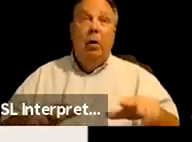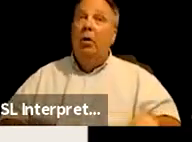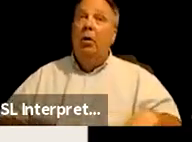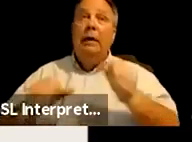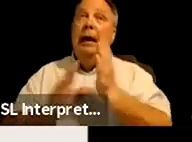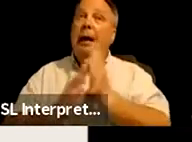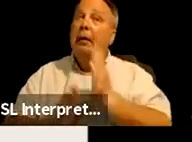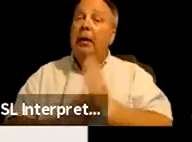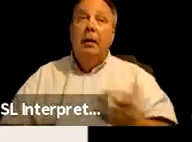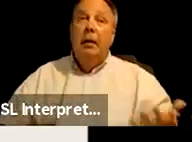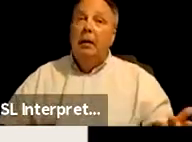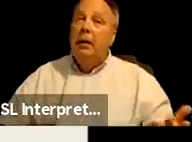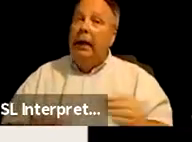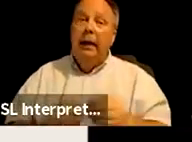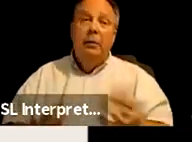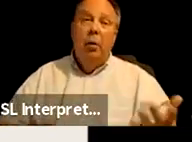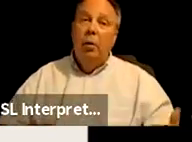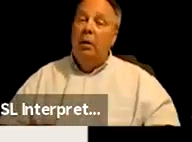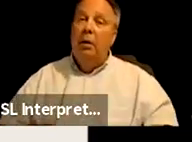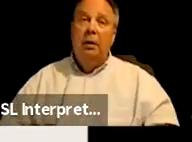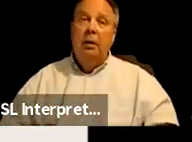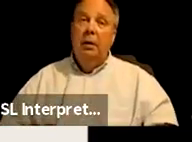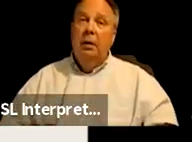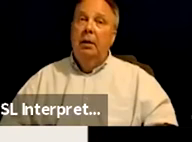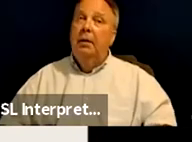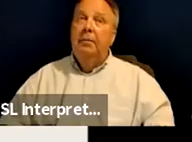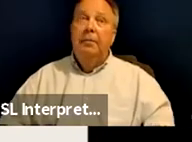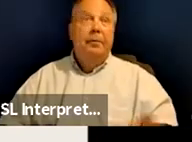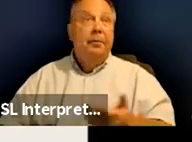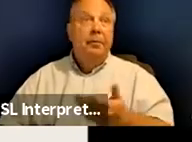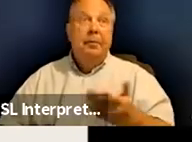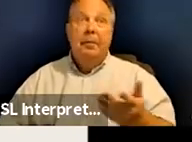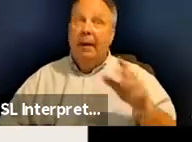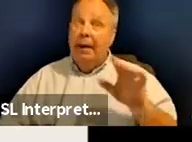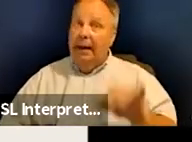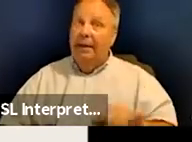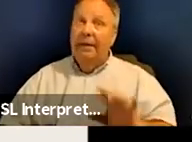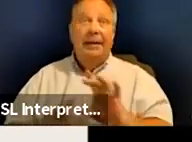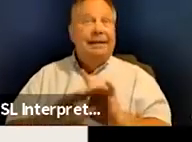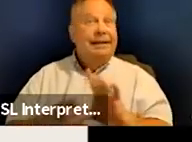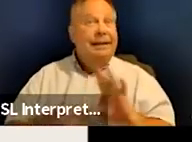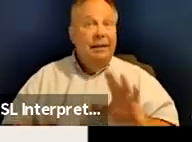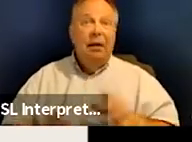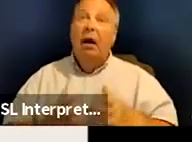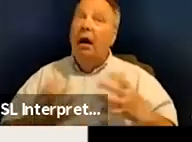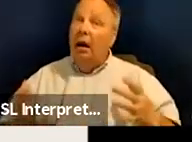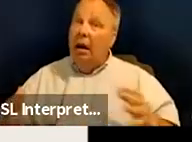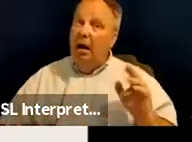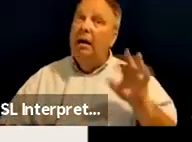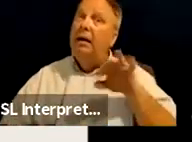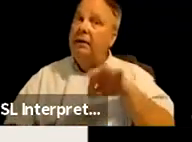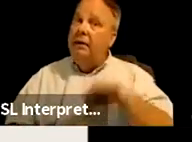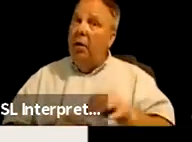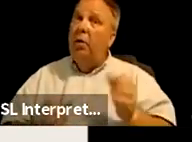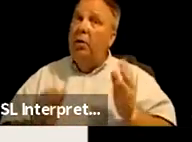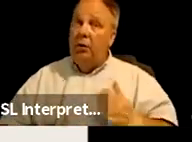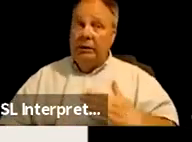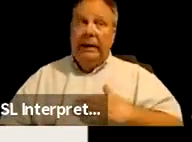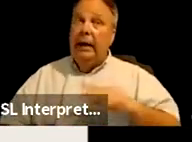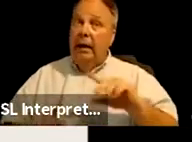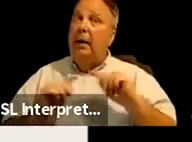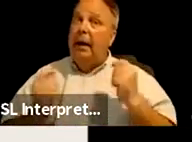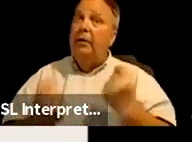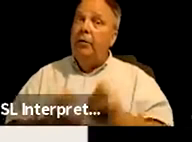transportation much anymore. You know, this, this disenfranchises a lot of voters in my tribe.